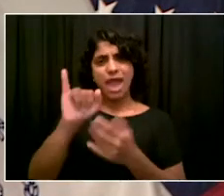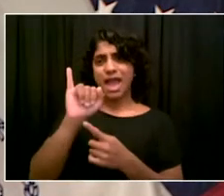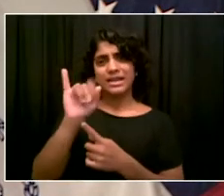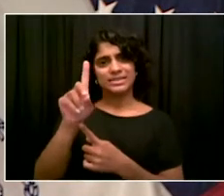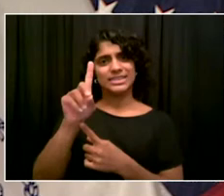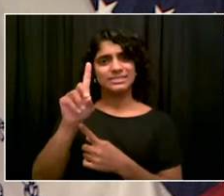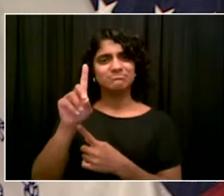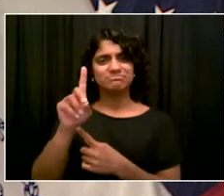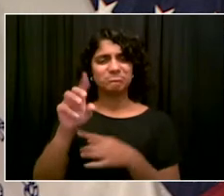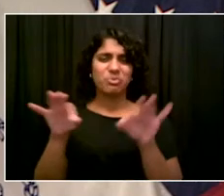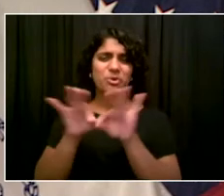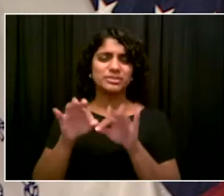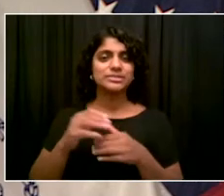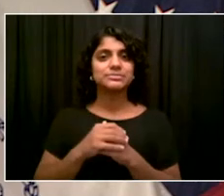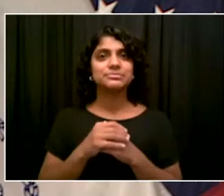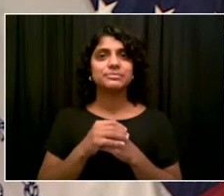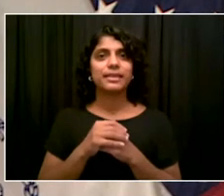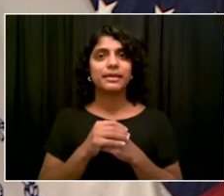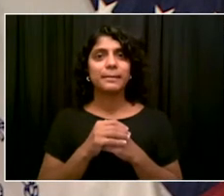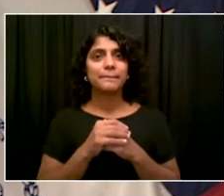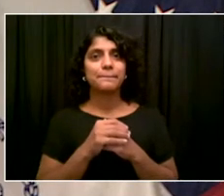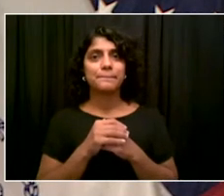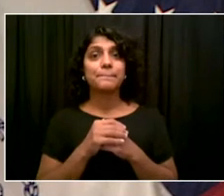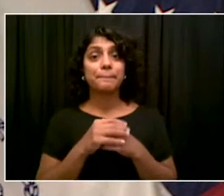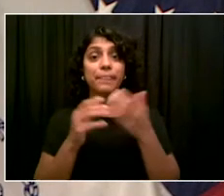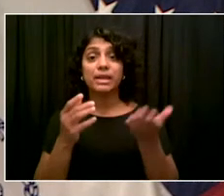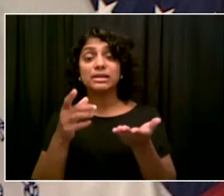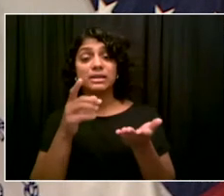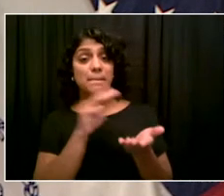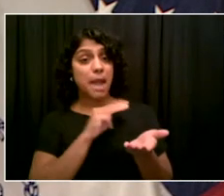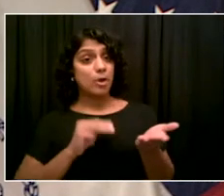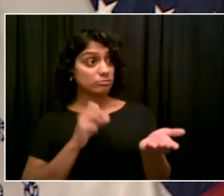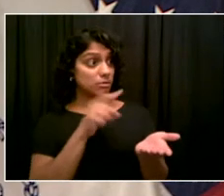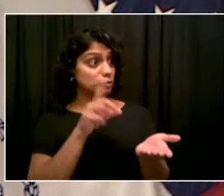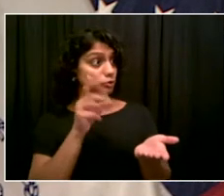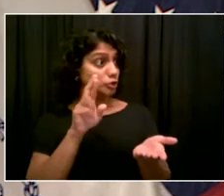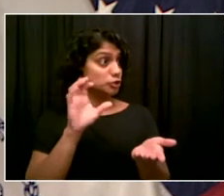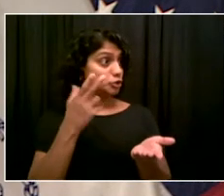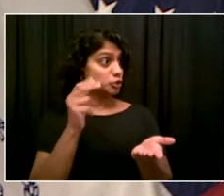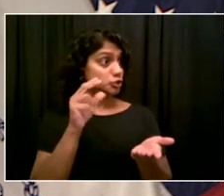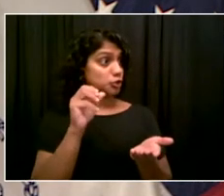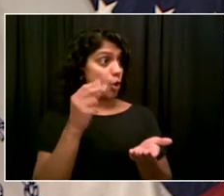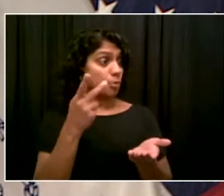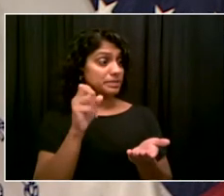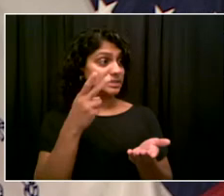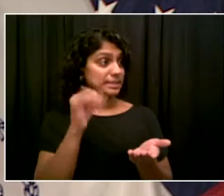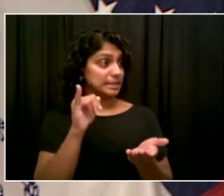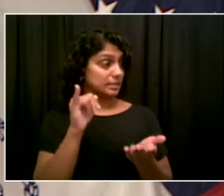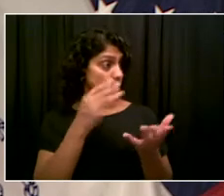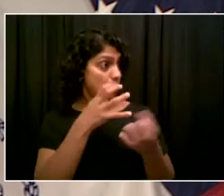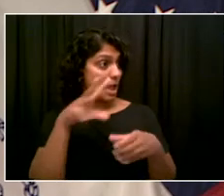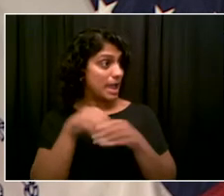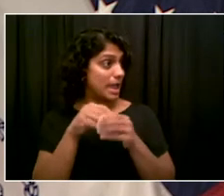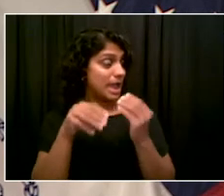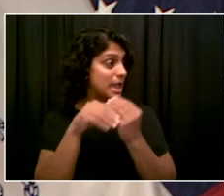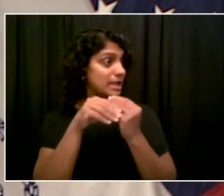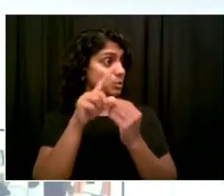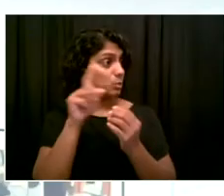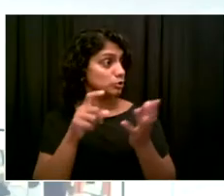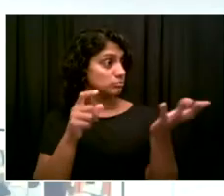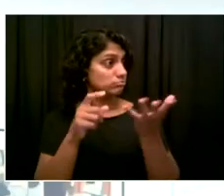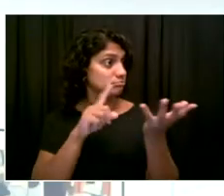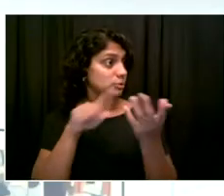Yes, sir. Just to add briefly, I want to emphasize that in our city of immigrants and as the son of immigrants myself,